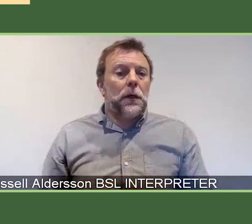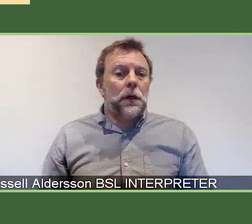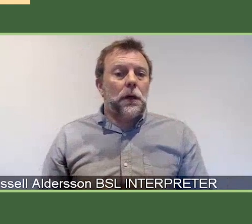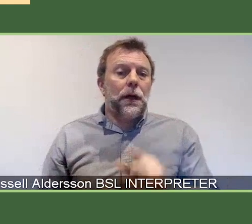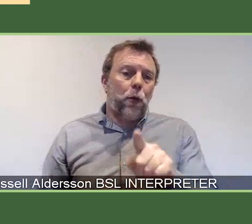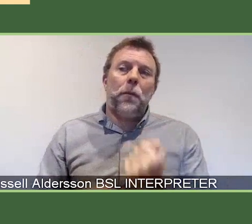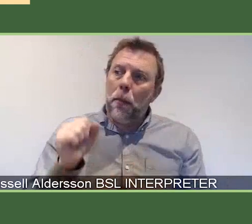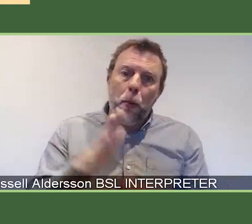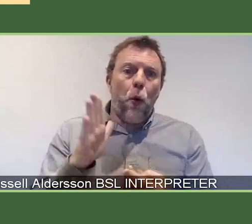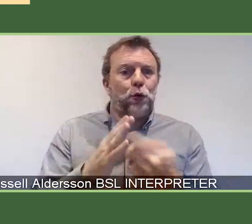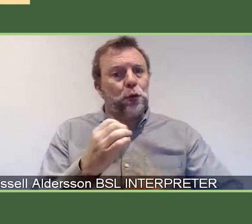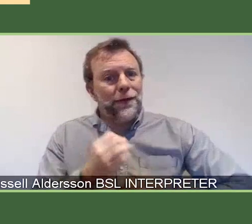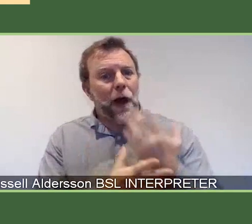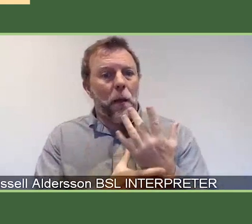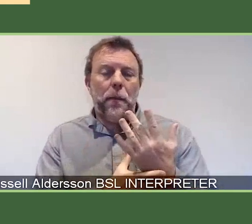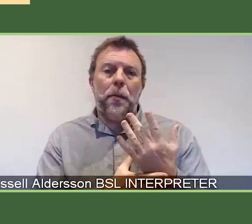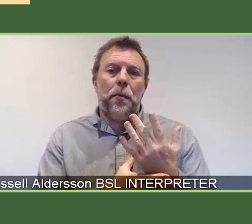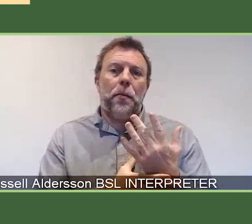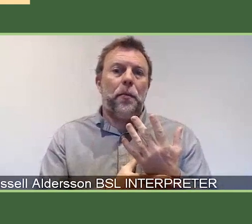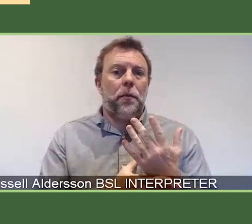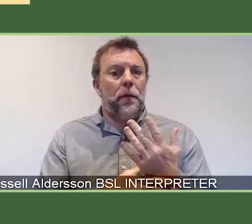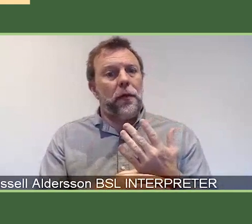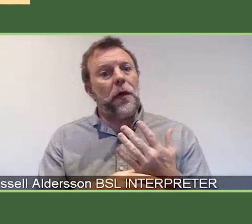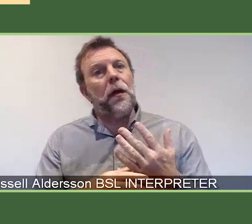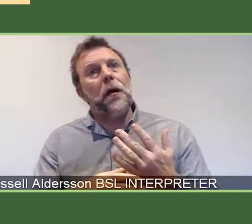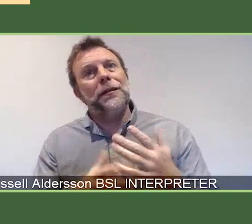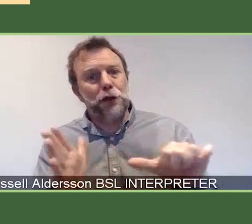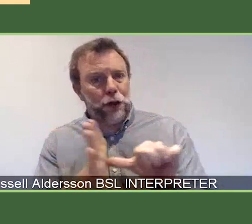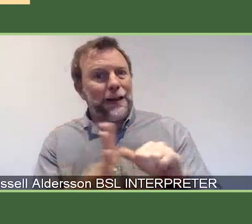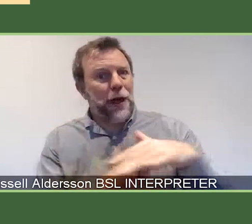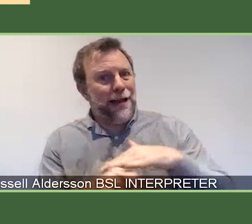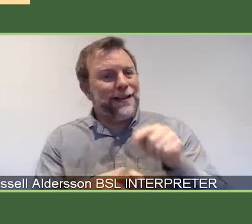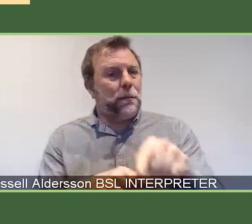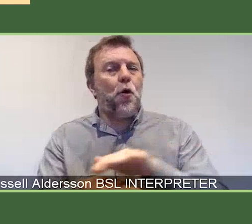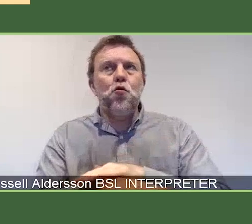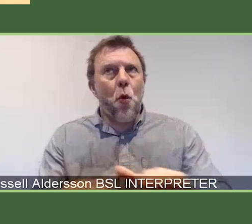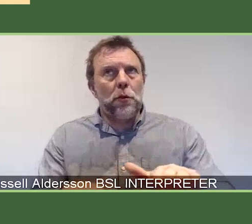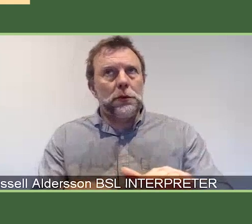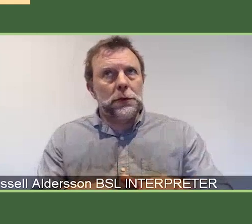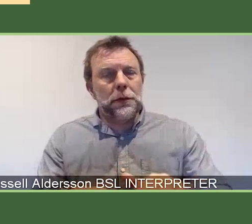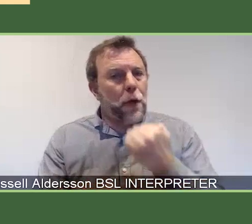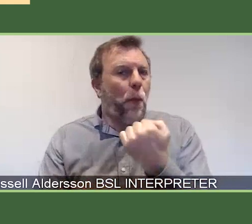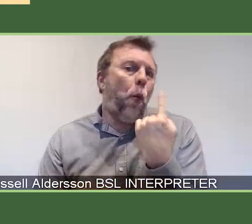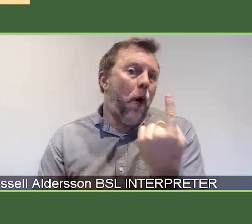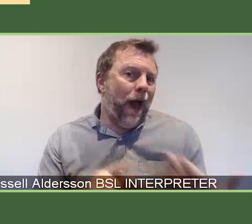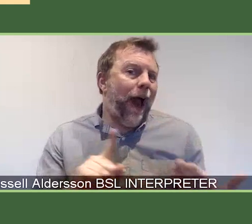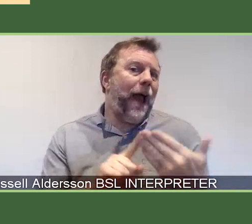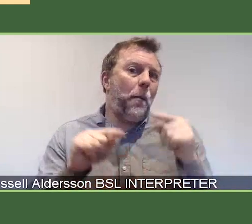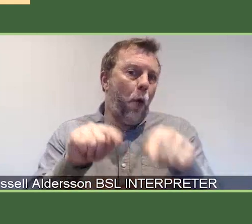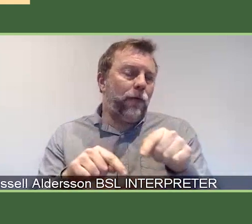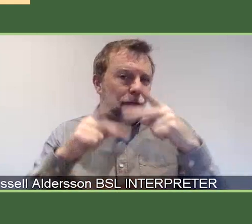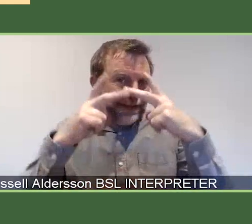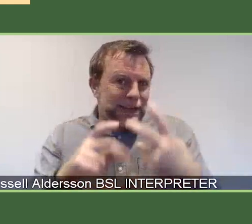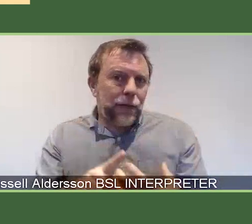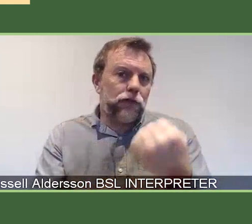helping to develop and shape the challenge areas. But that is not the primary purpose of discovery. And so I think